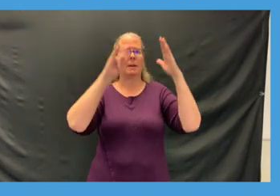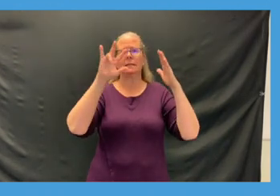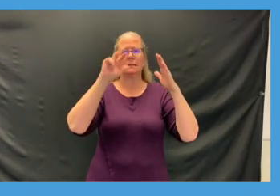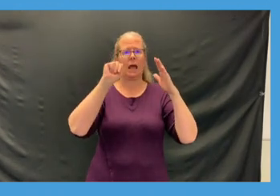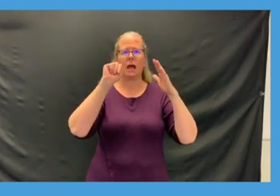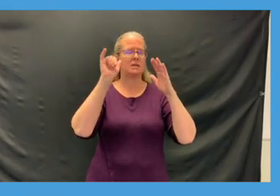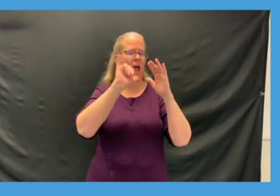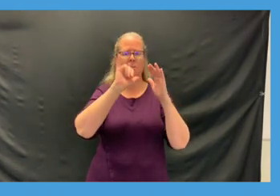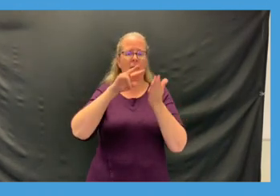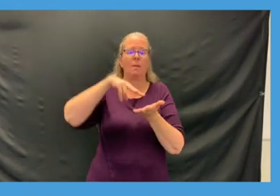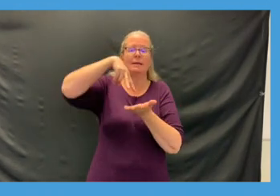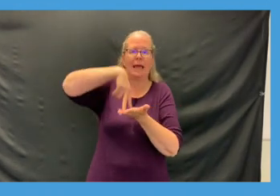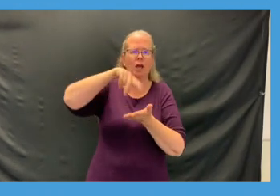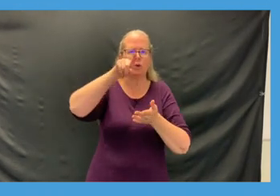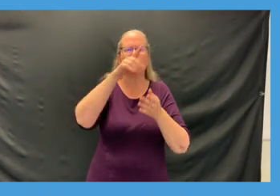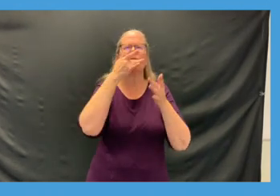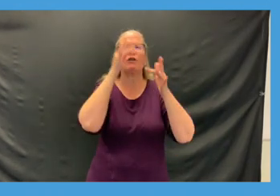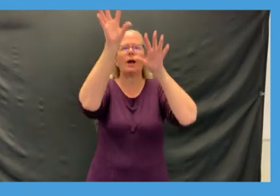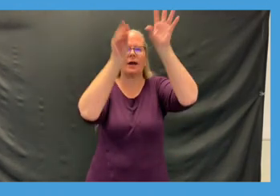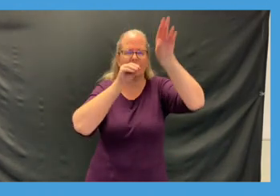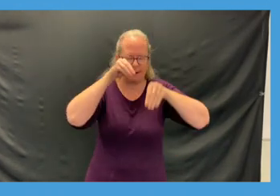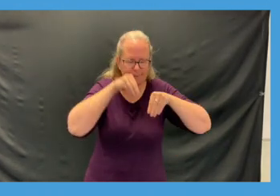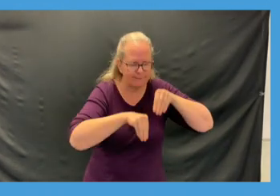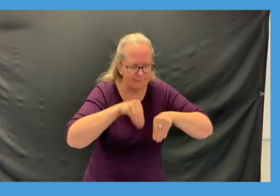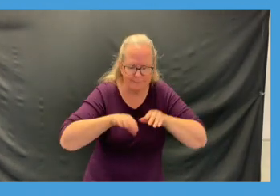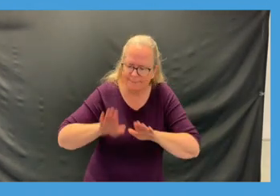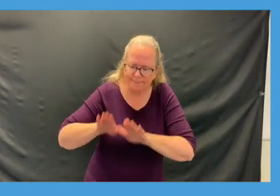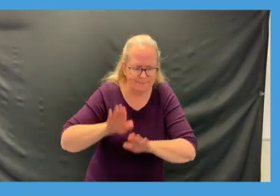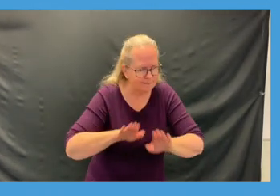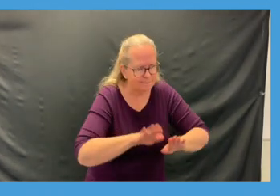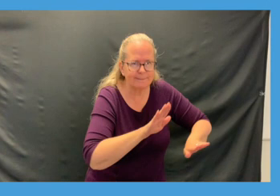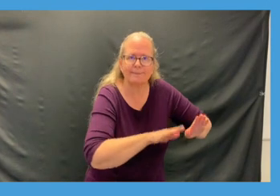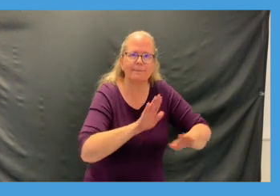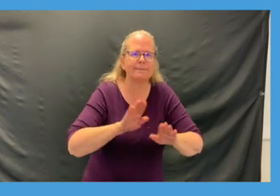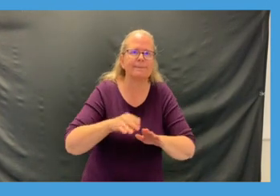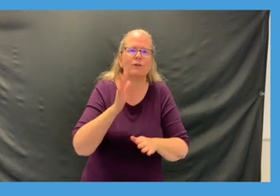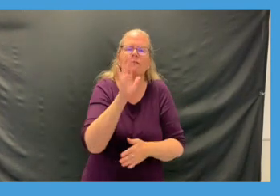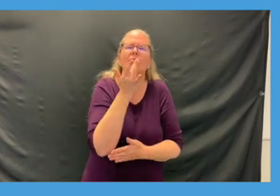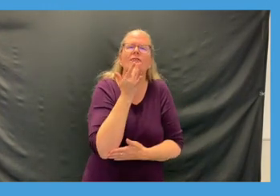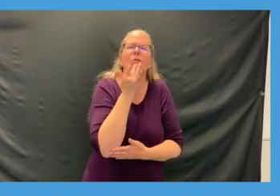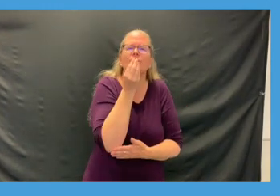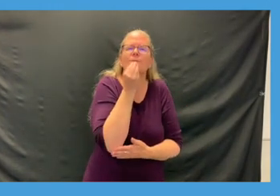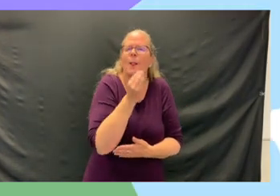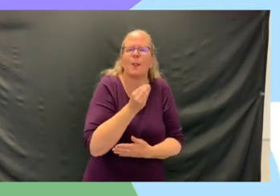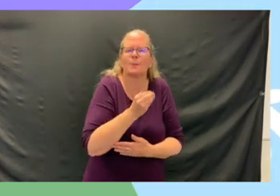everywhere or put your toppings everywhere excellent